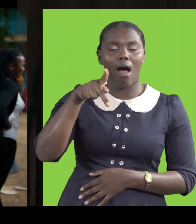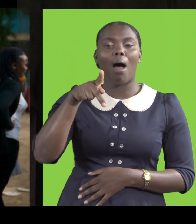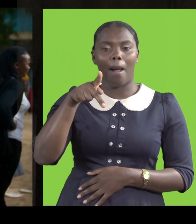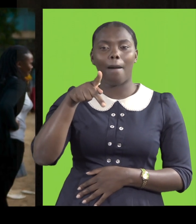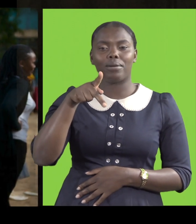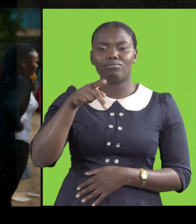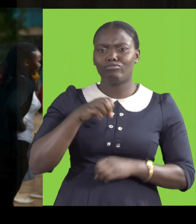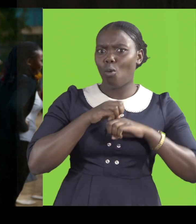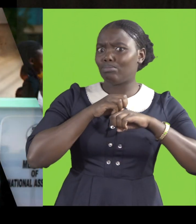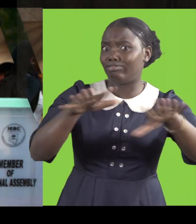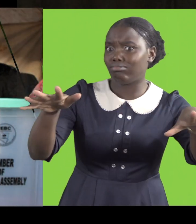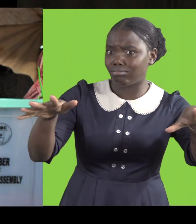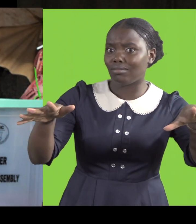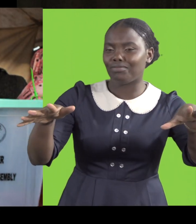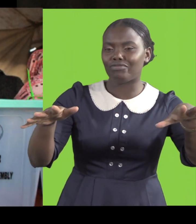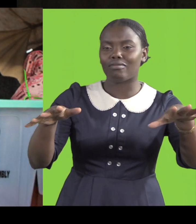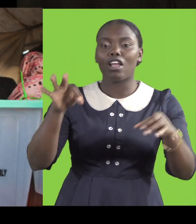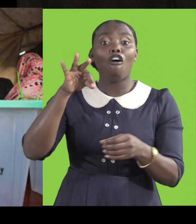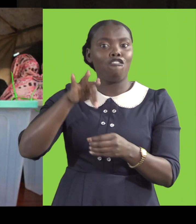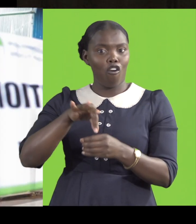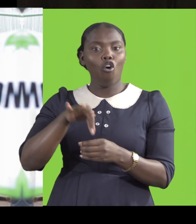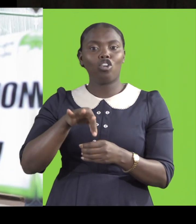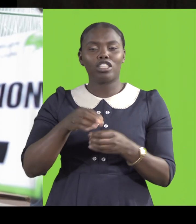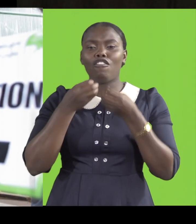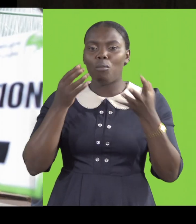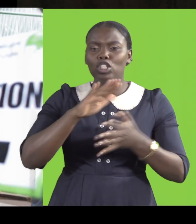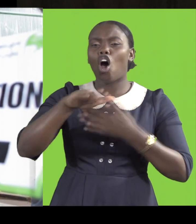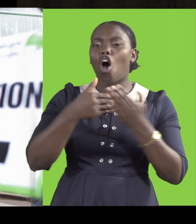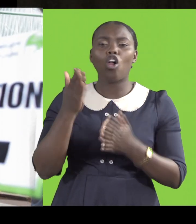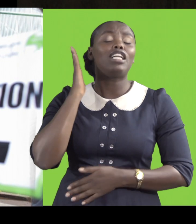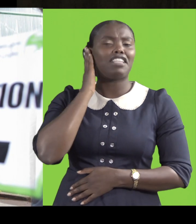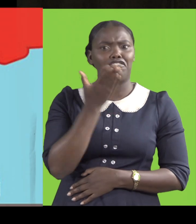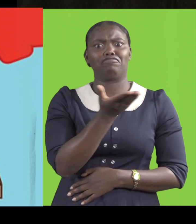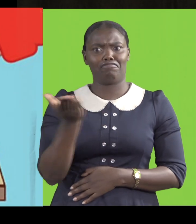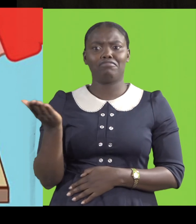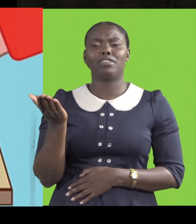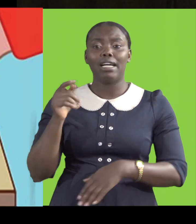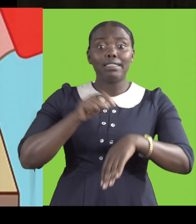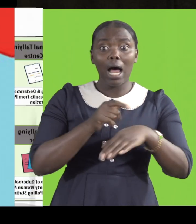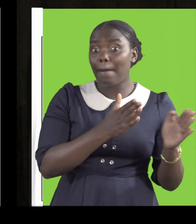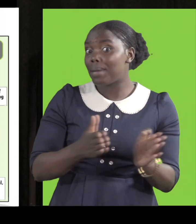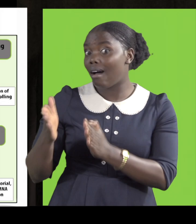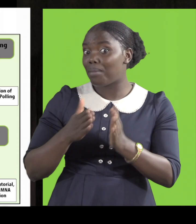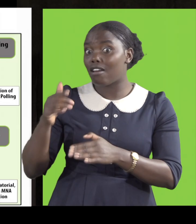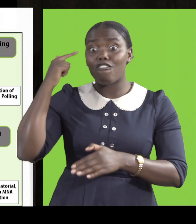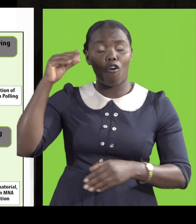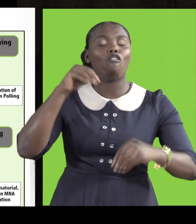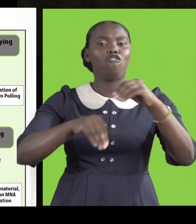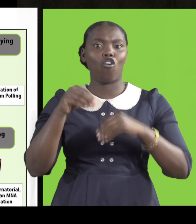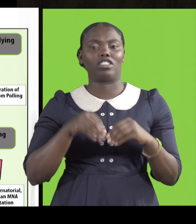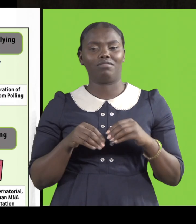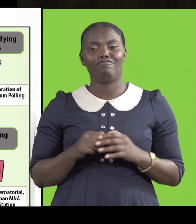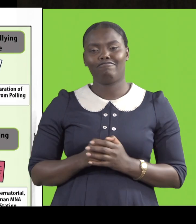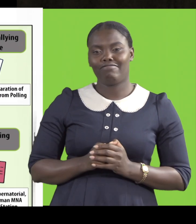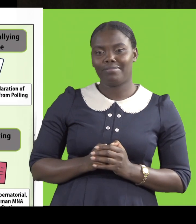disseminate election and voter information to the deaf community in kenya as they prepare for the august 2022